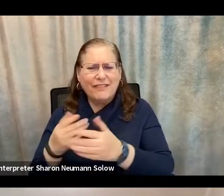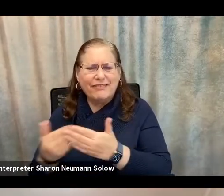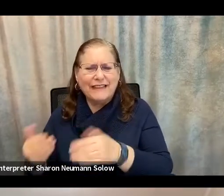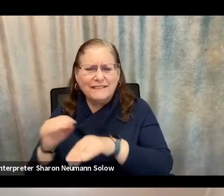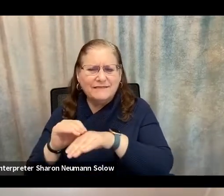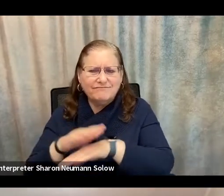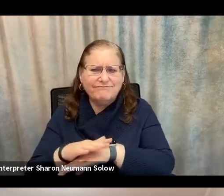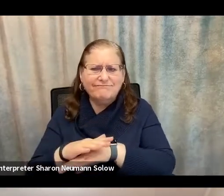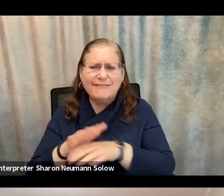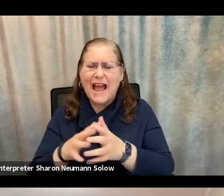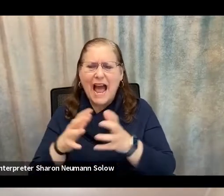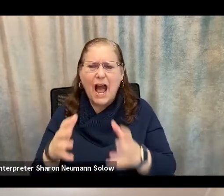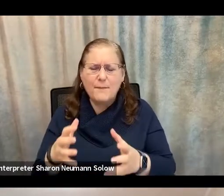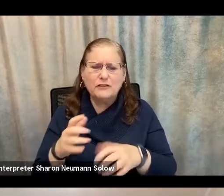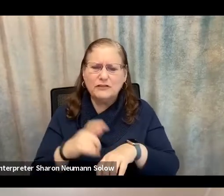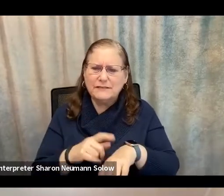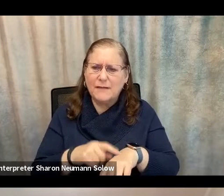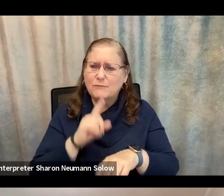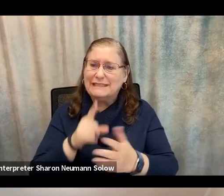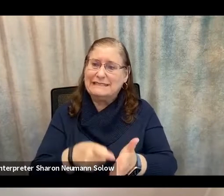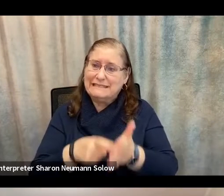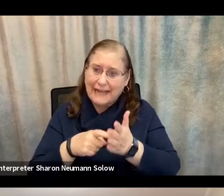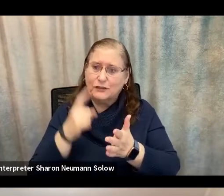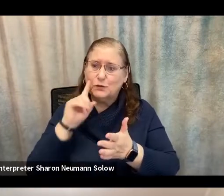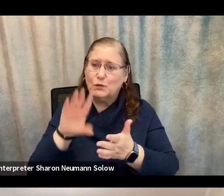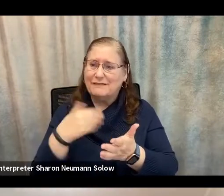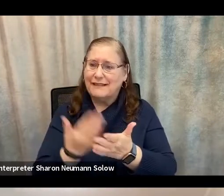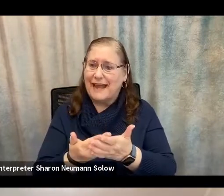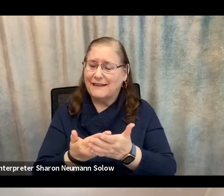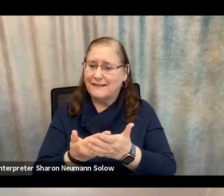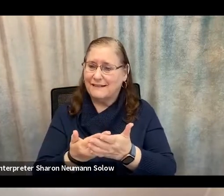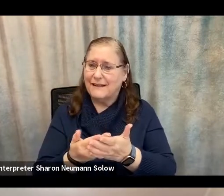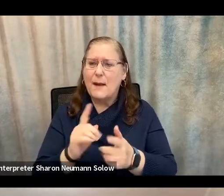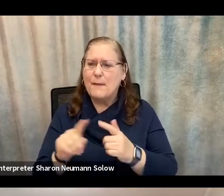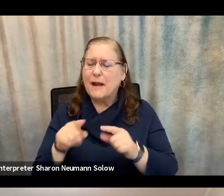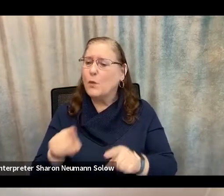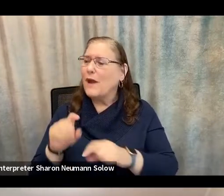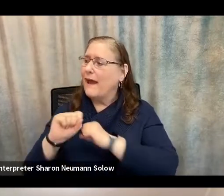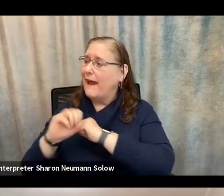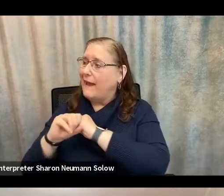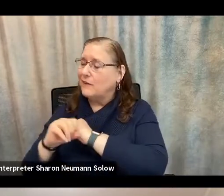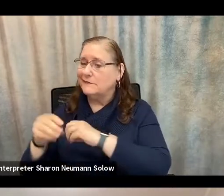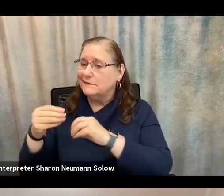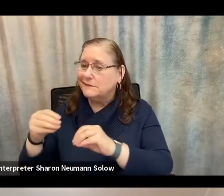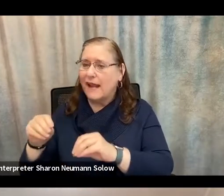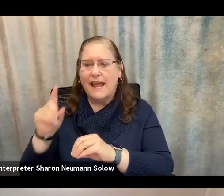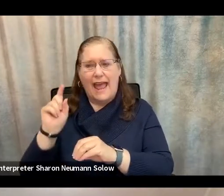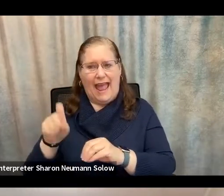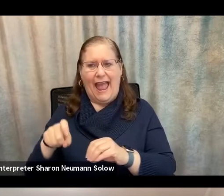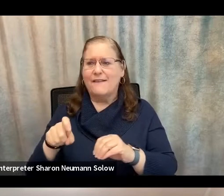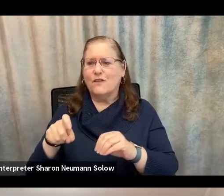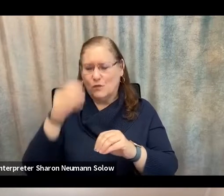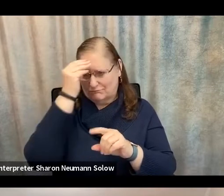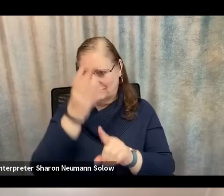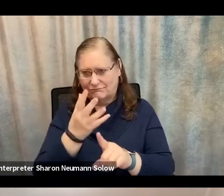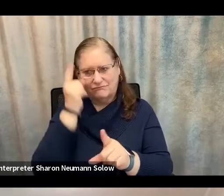help, how much time it actually takes to get there. But at least when they're advertising and they're selling this product, they need to be able to tell you correct